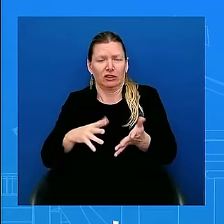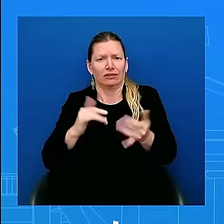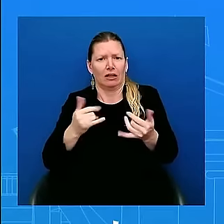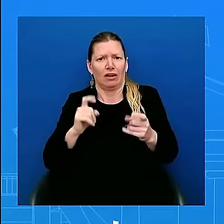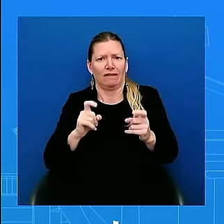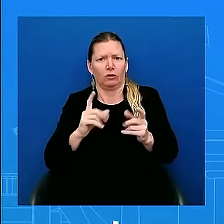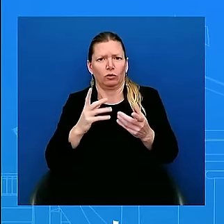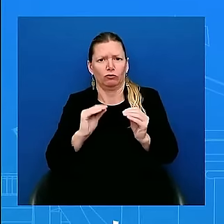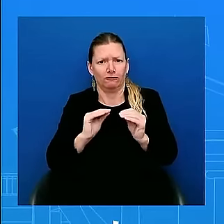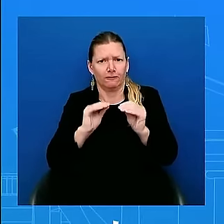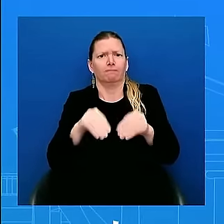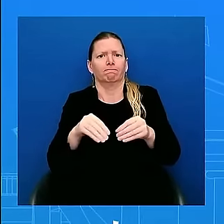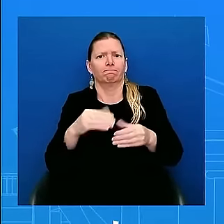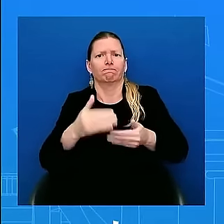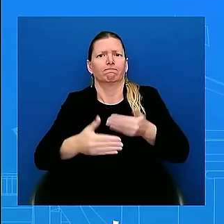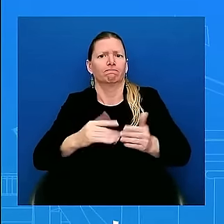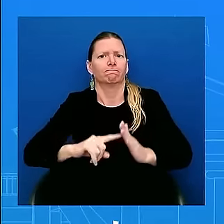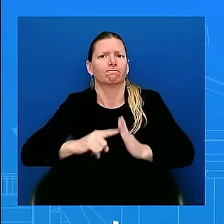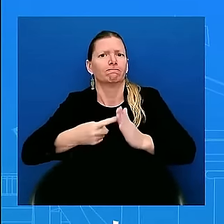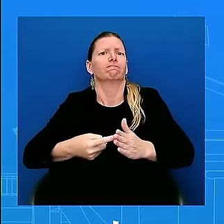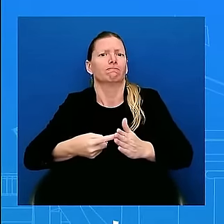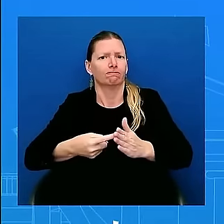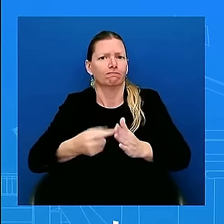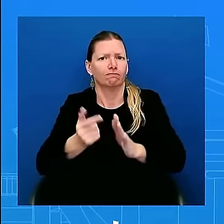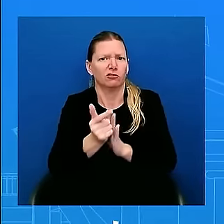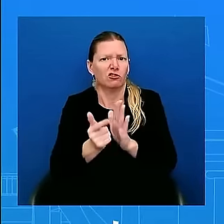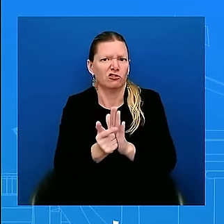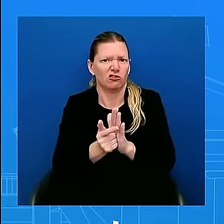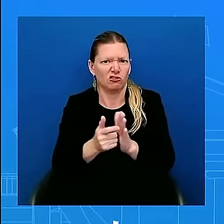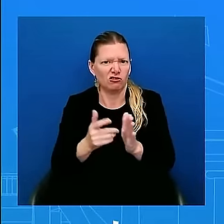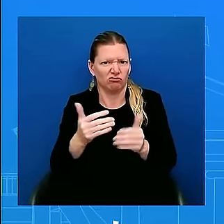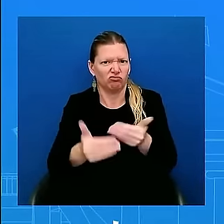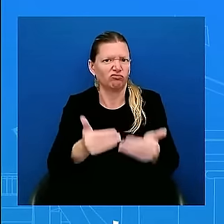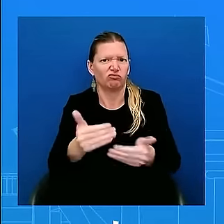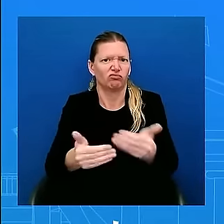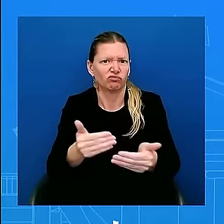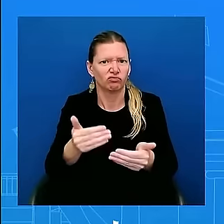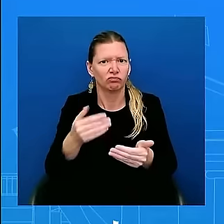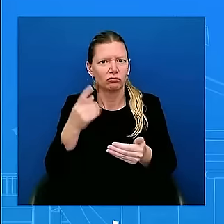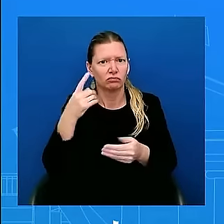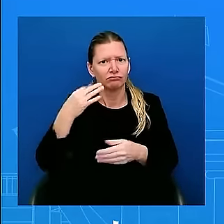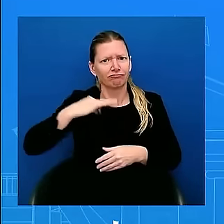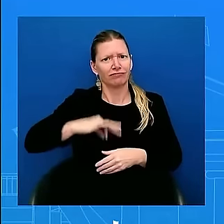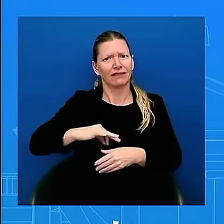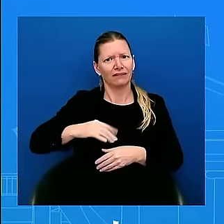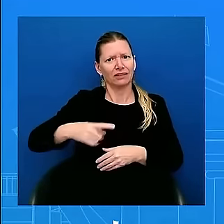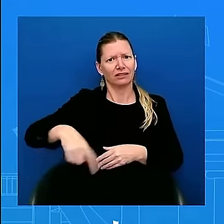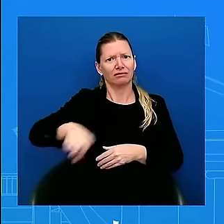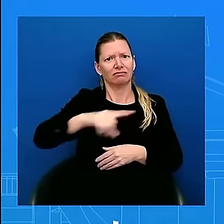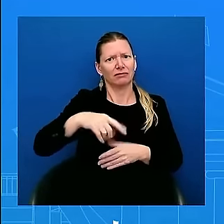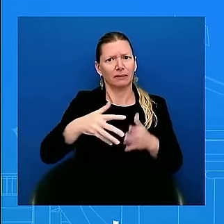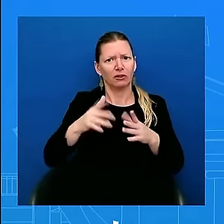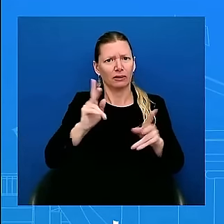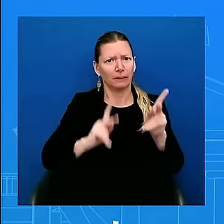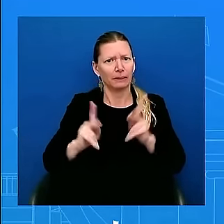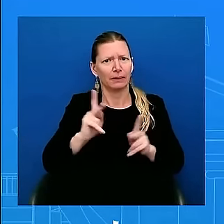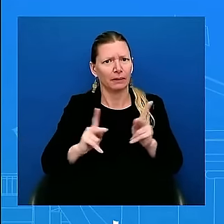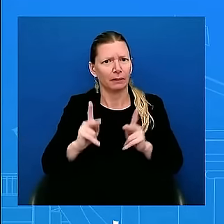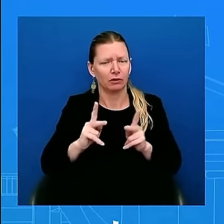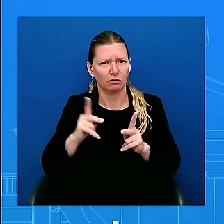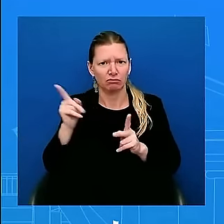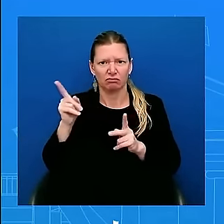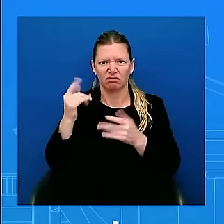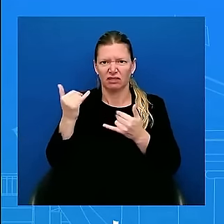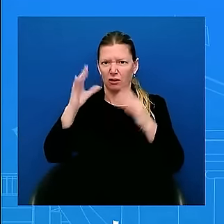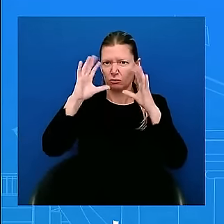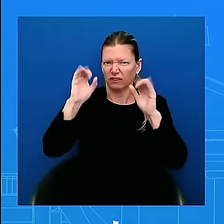laws to the American people still a lot to get done he's focused on it and will certainly we will certainly have more to share as you know he's